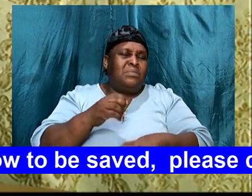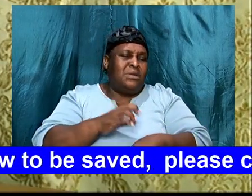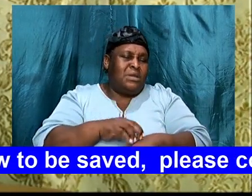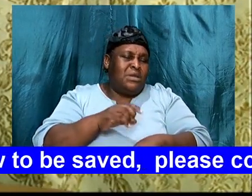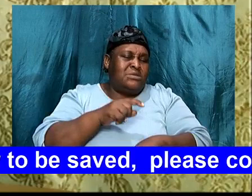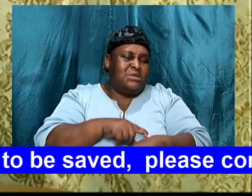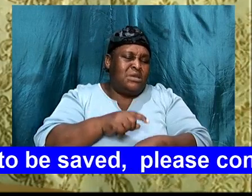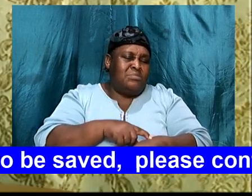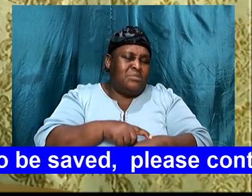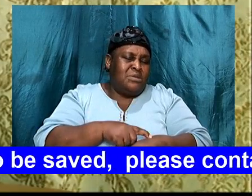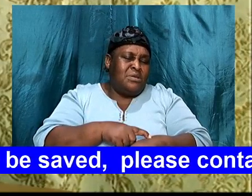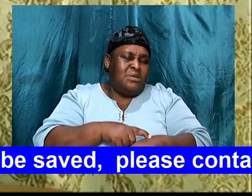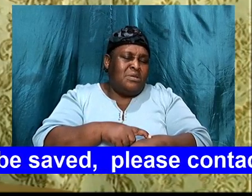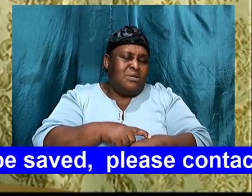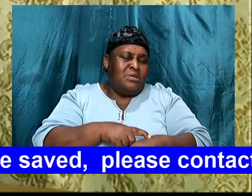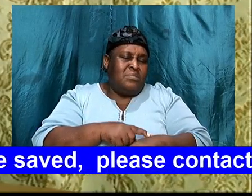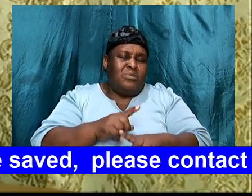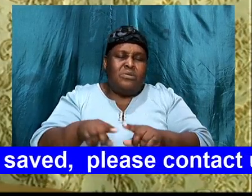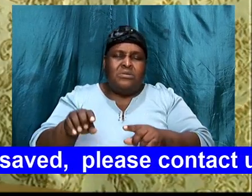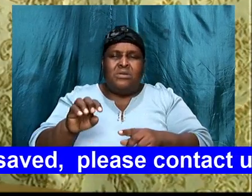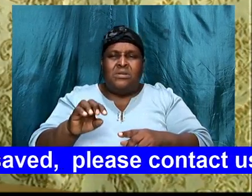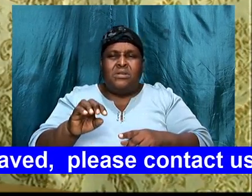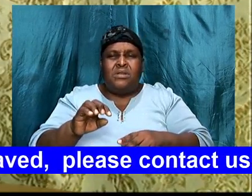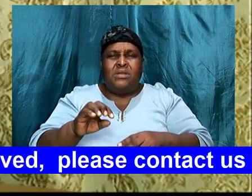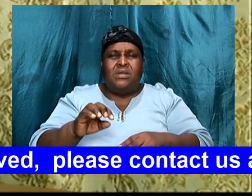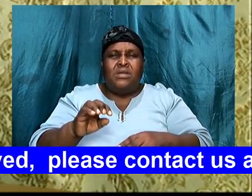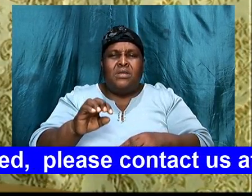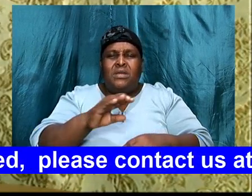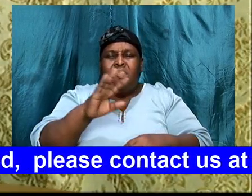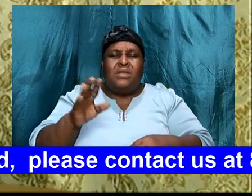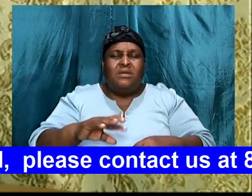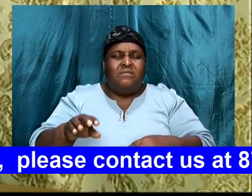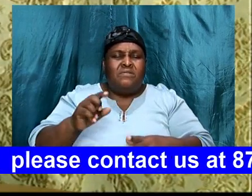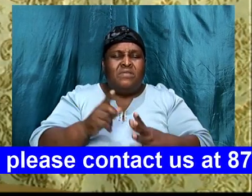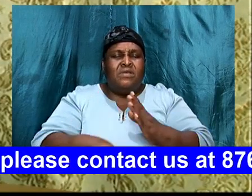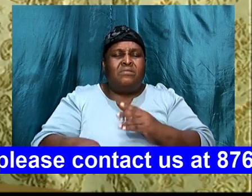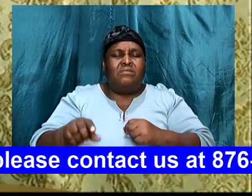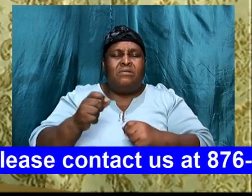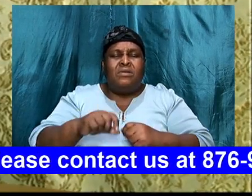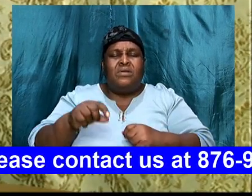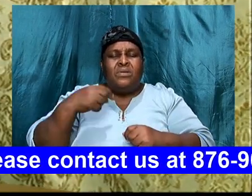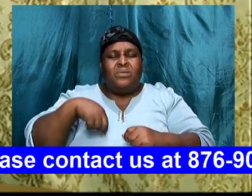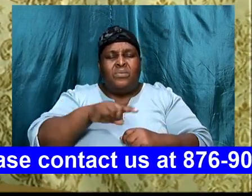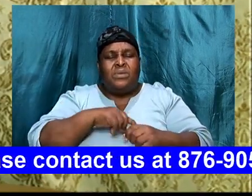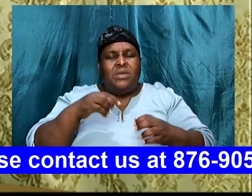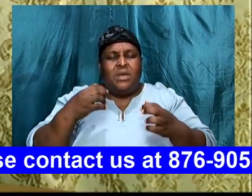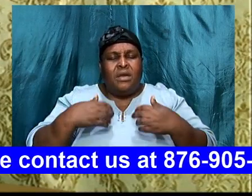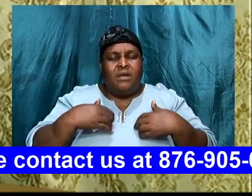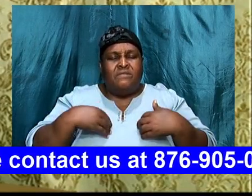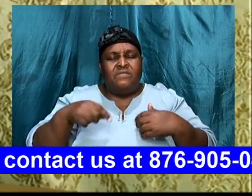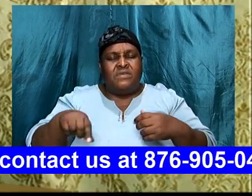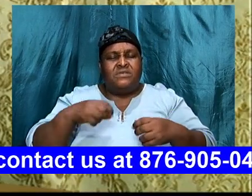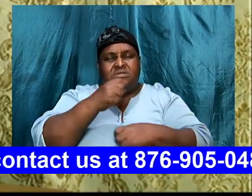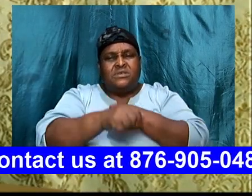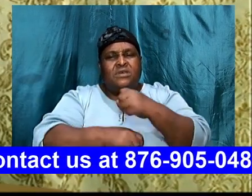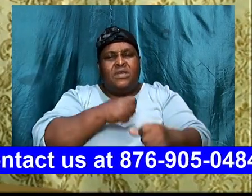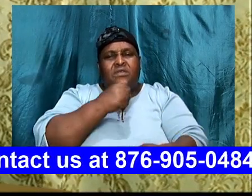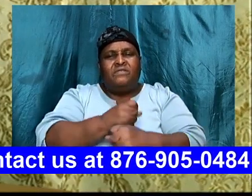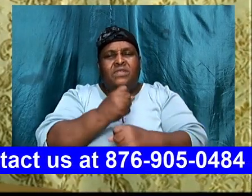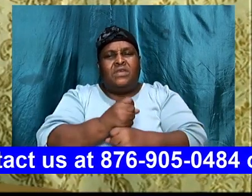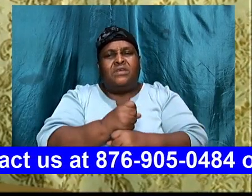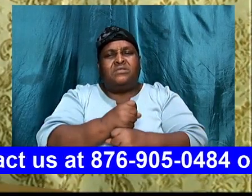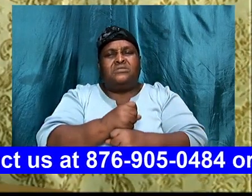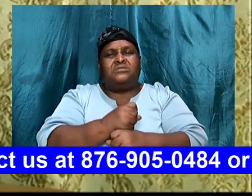nevertheless, once we are in your will, we can have this confidence, to operate, to move, we pray that you will, build your confidence, build your